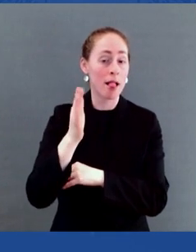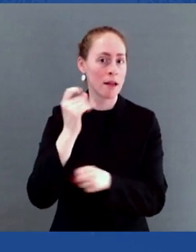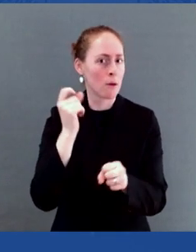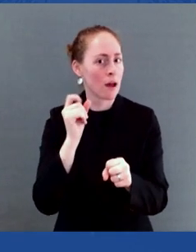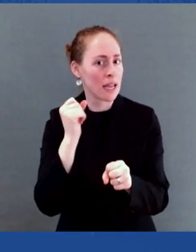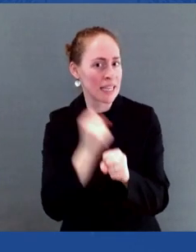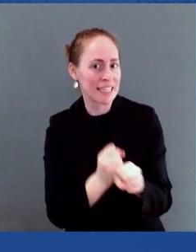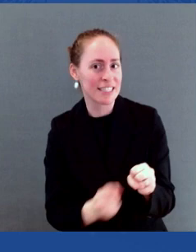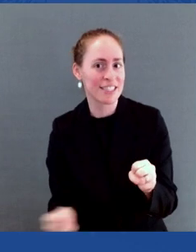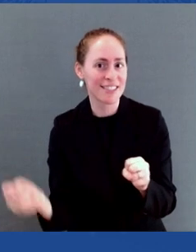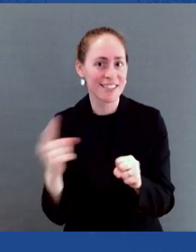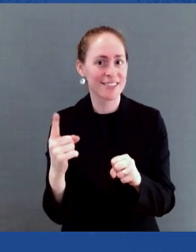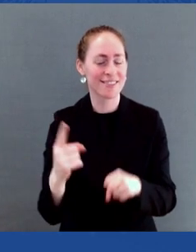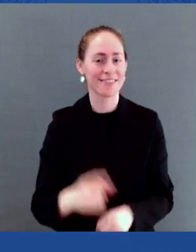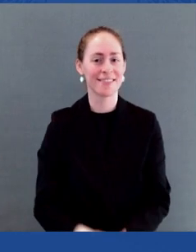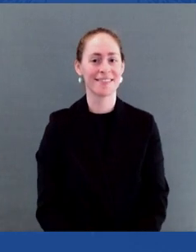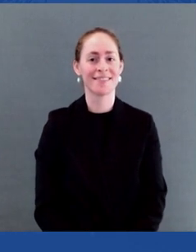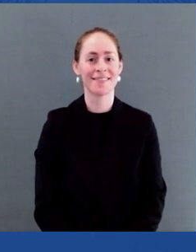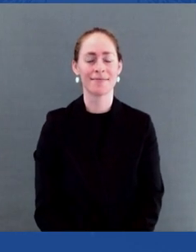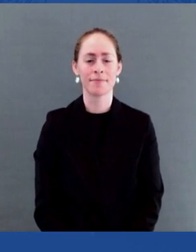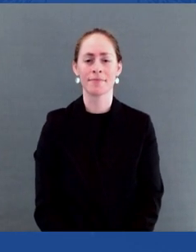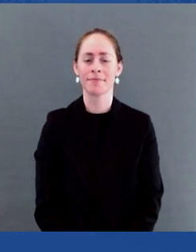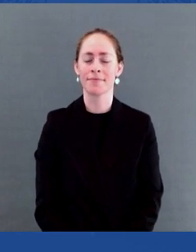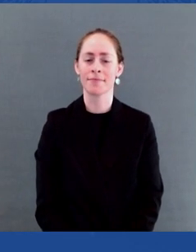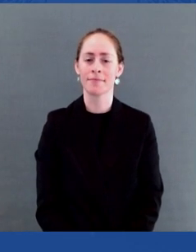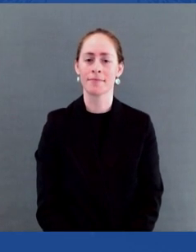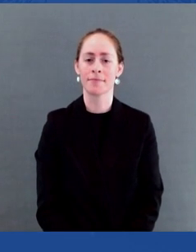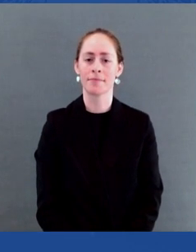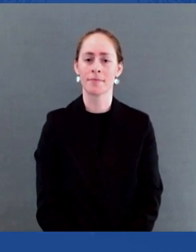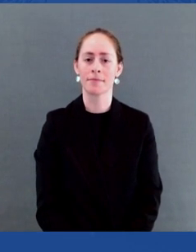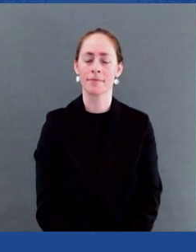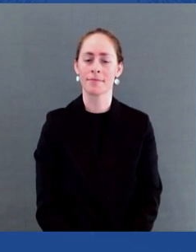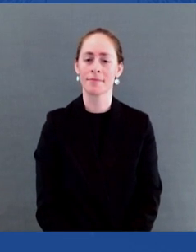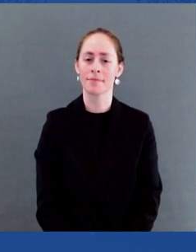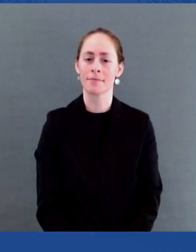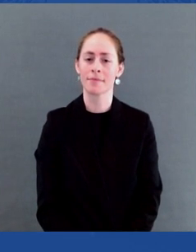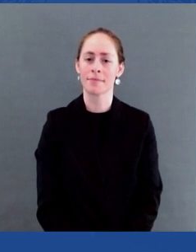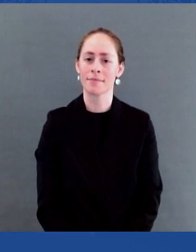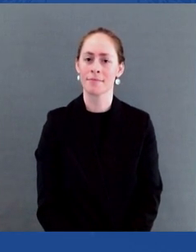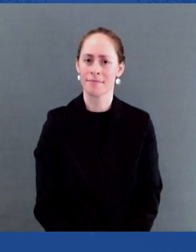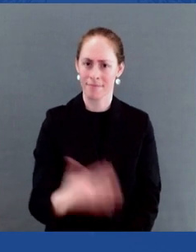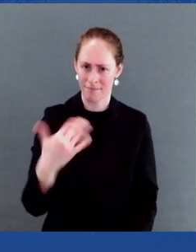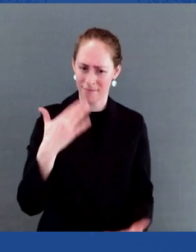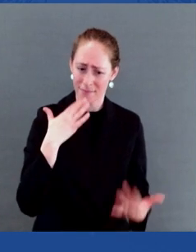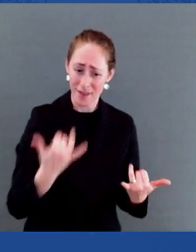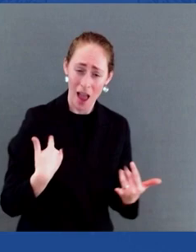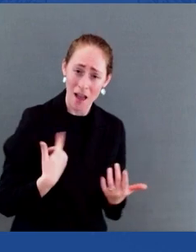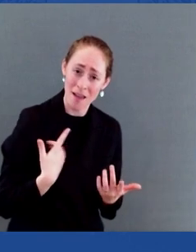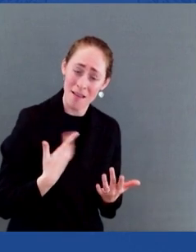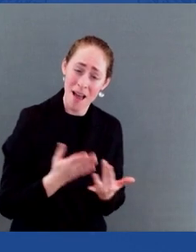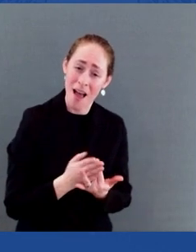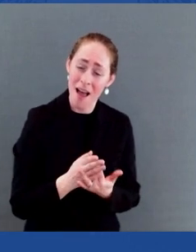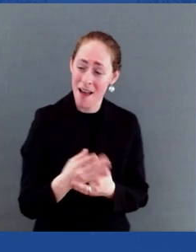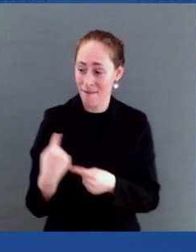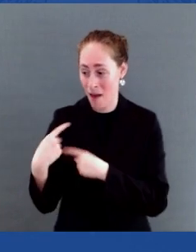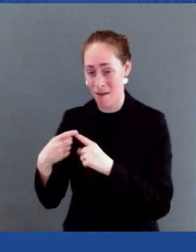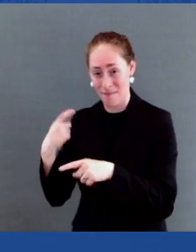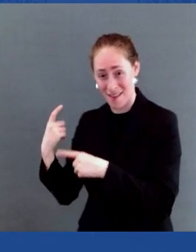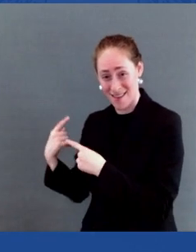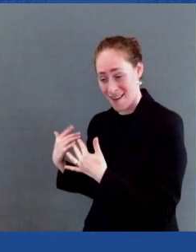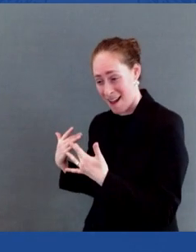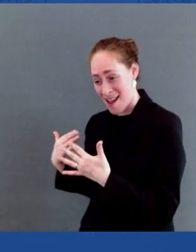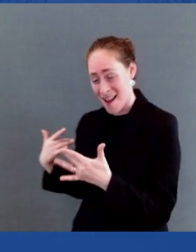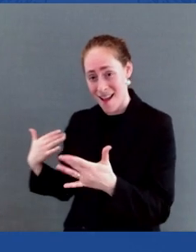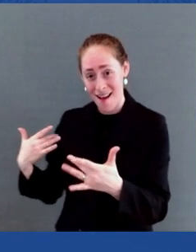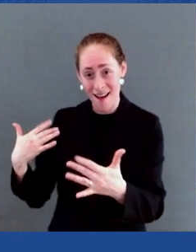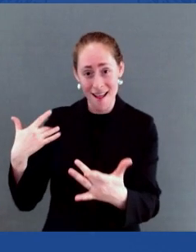We still have a difficult road ahead of us. We can't kid ourselves, particularly addressing the disparities we see both domestically and globally, including the impact of